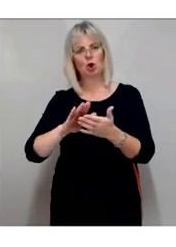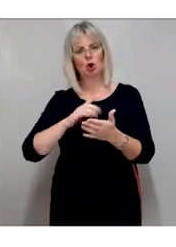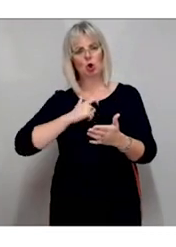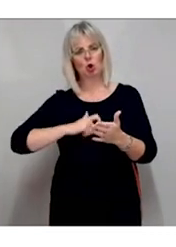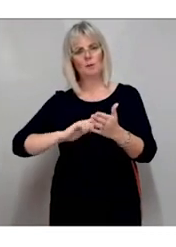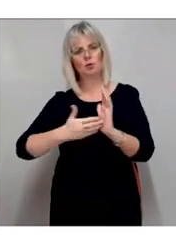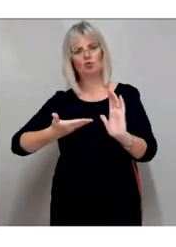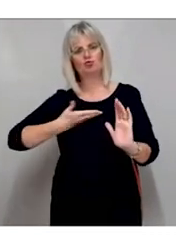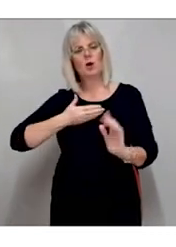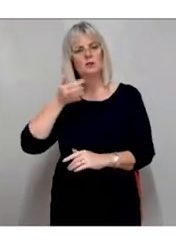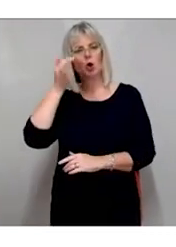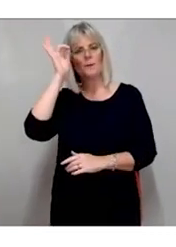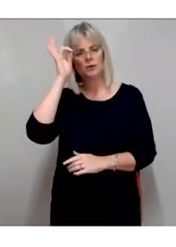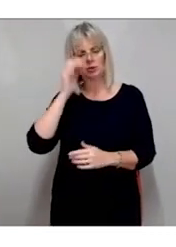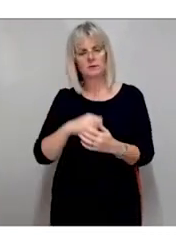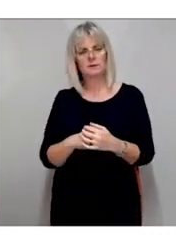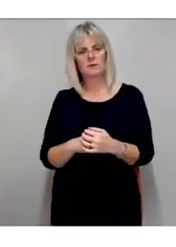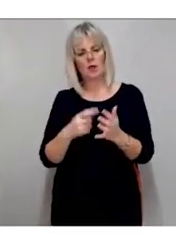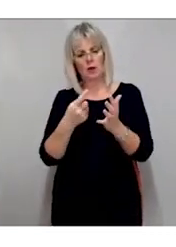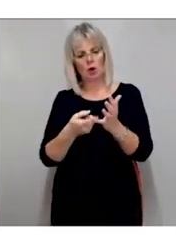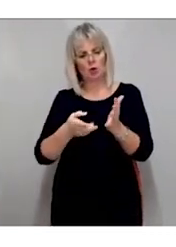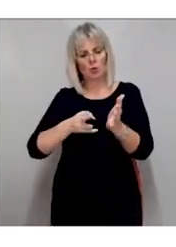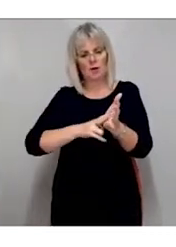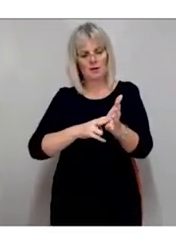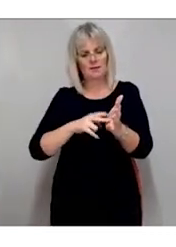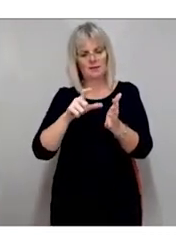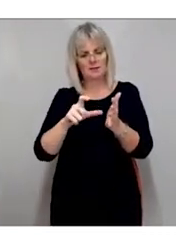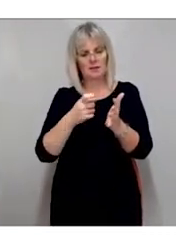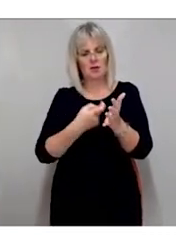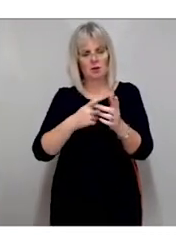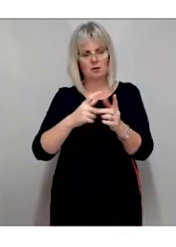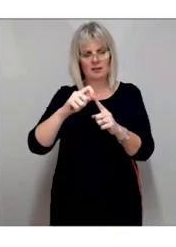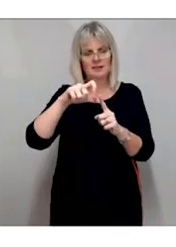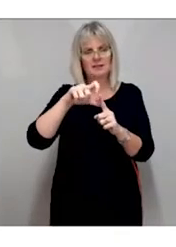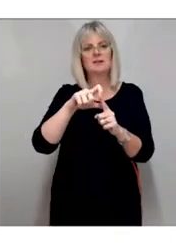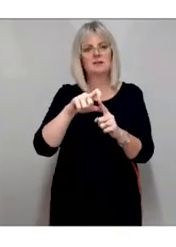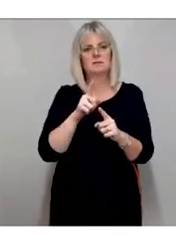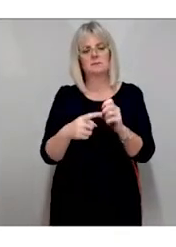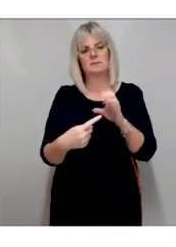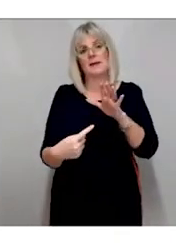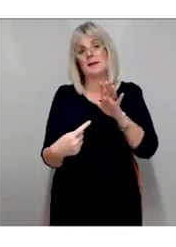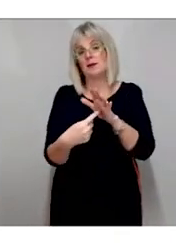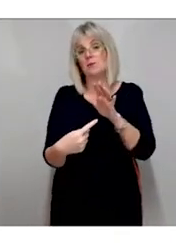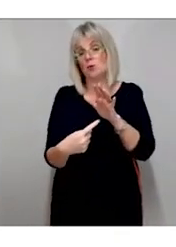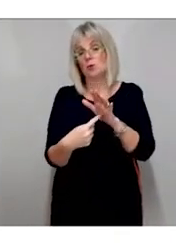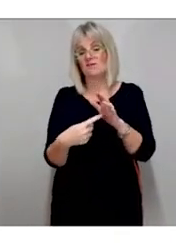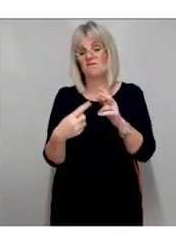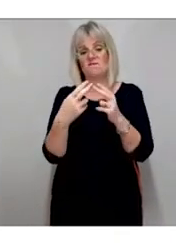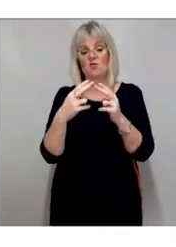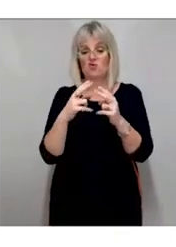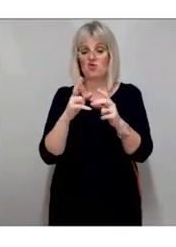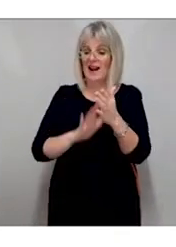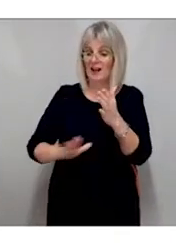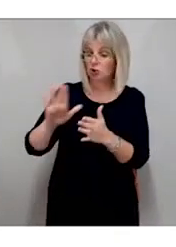UN CRPD has been an important catalyst for national and supranational legislation around the world